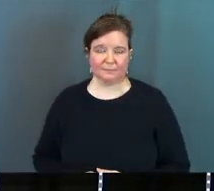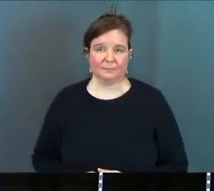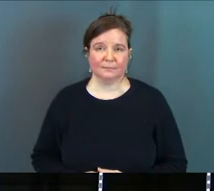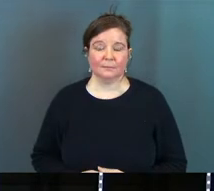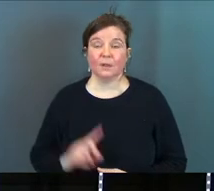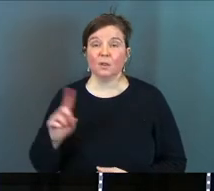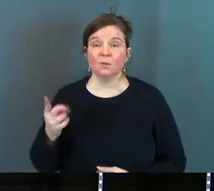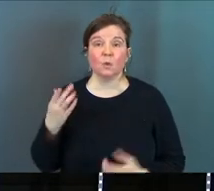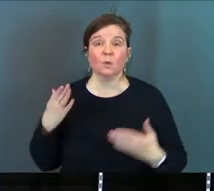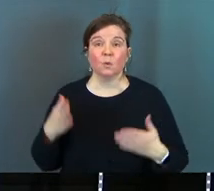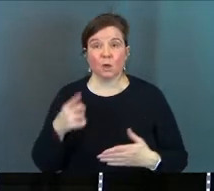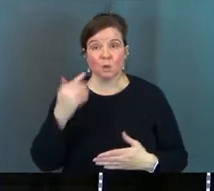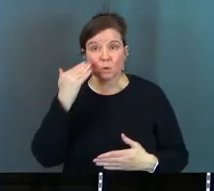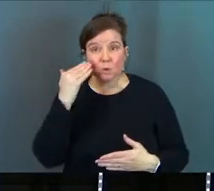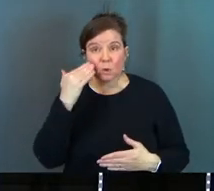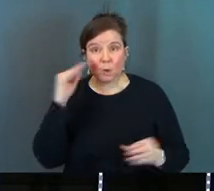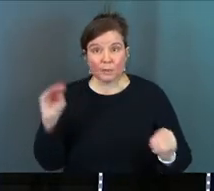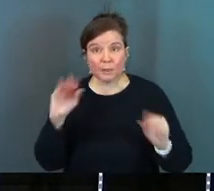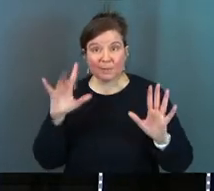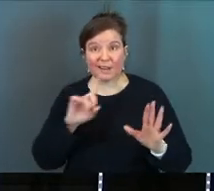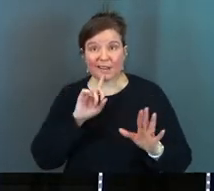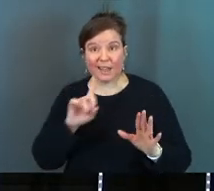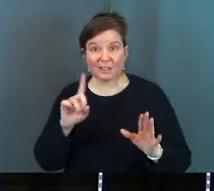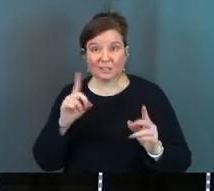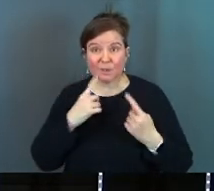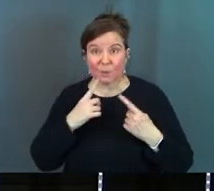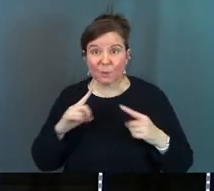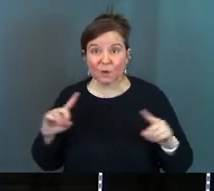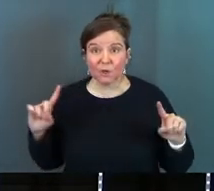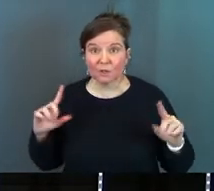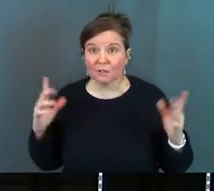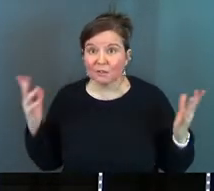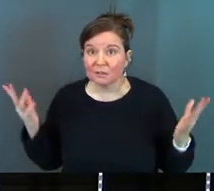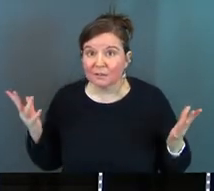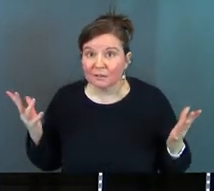and the only way you know that the miracle actually worked